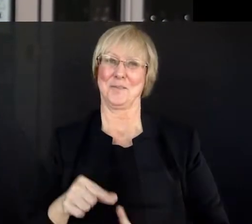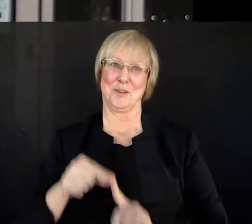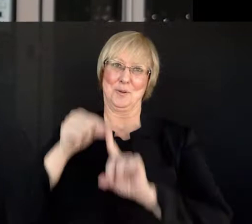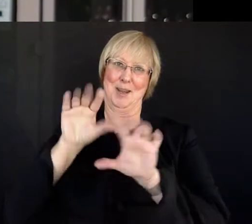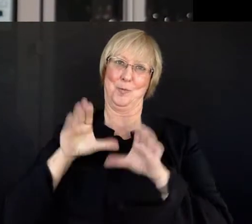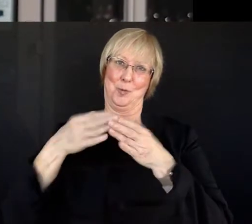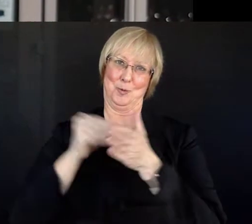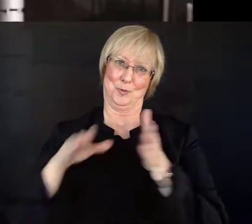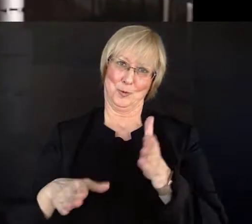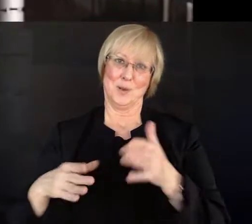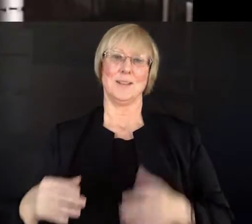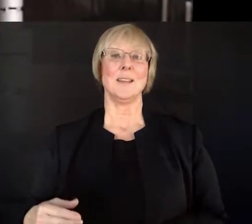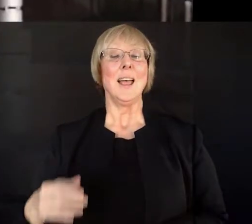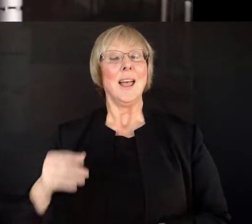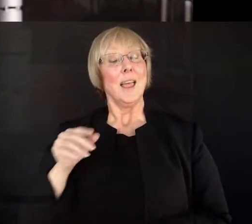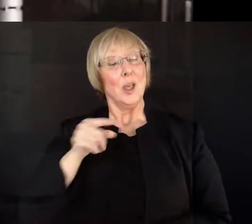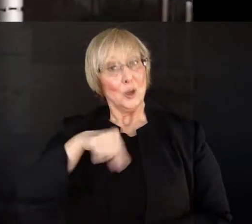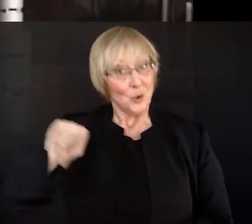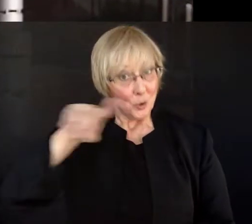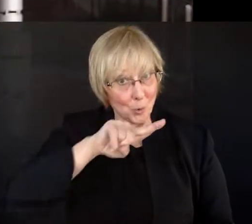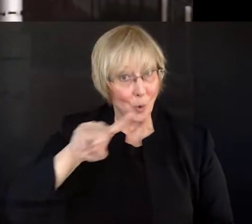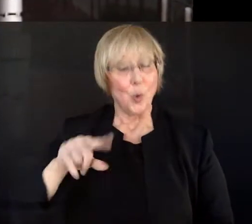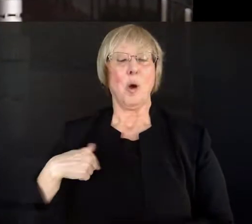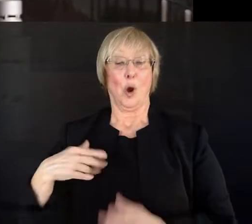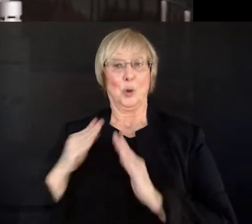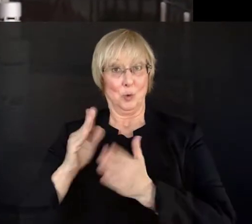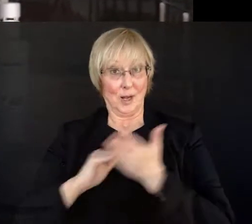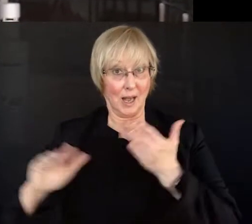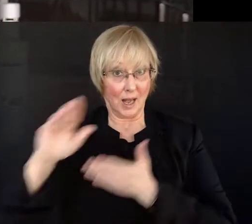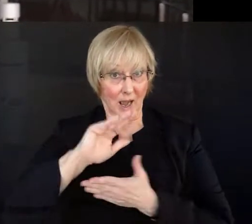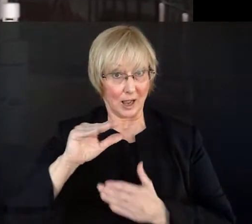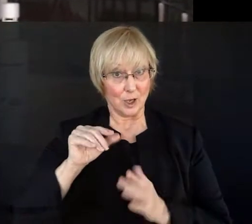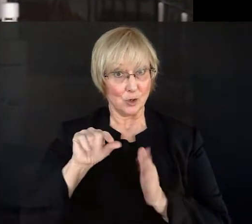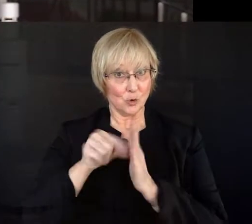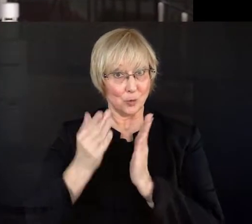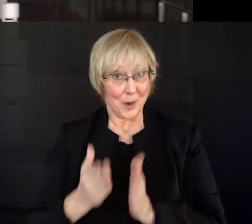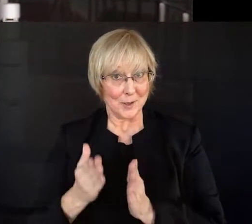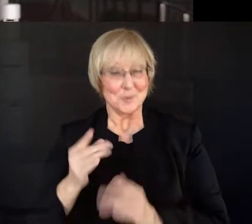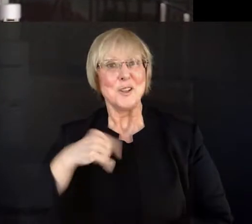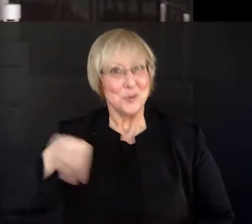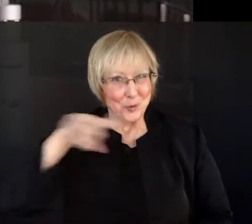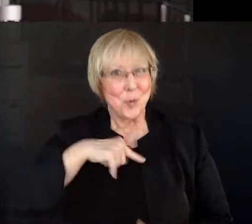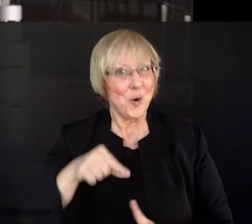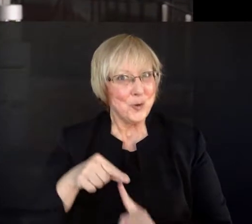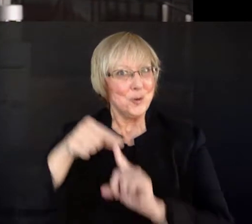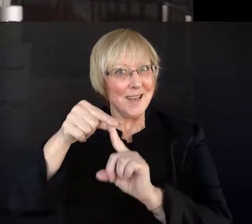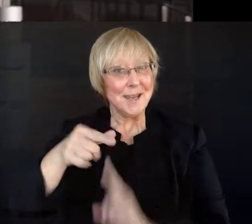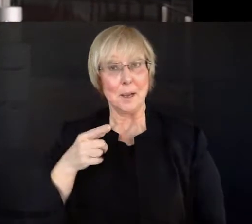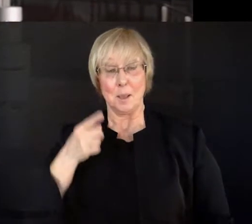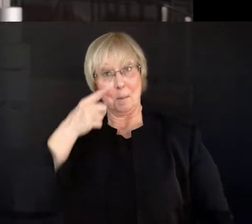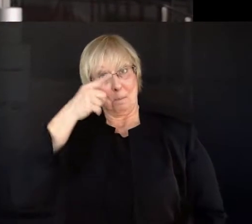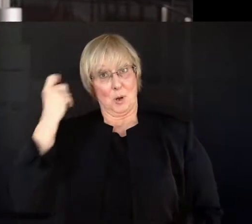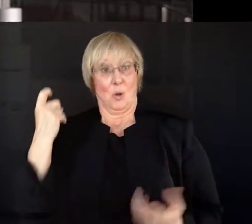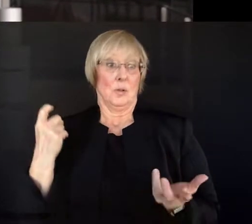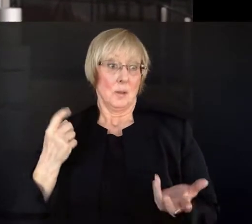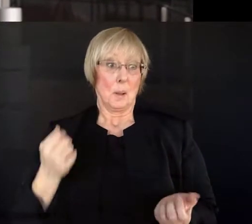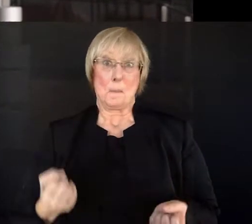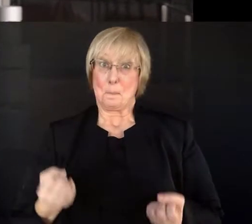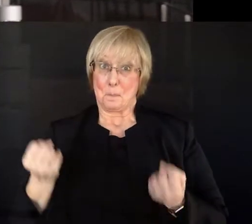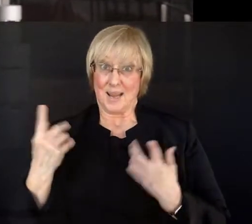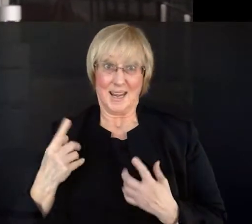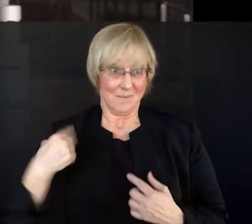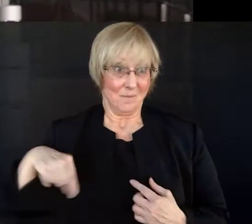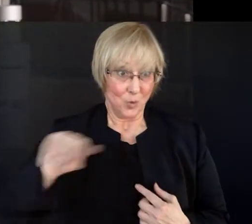unique group of students. As a community college graduate, you are unique, many of you, because for many of our graduates today,